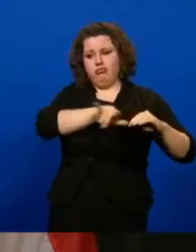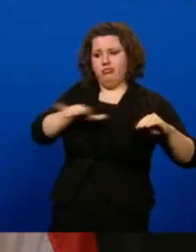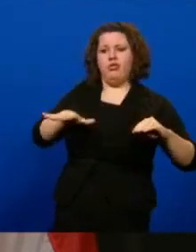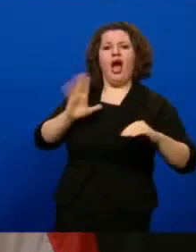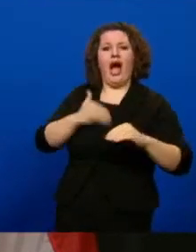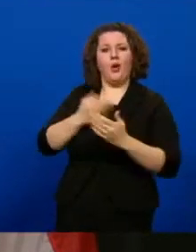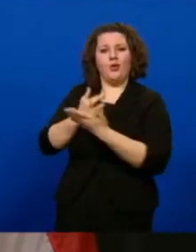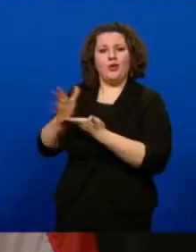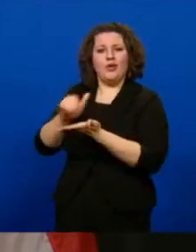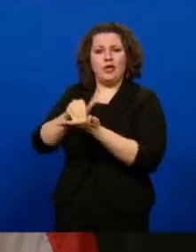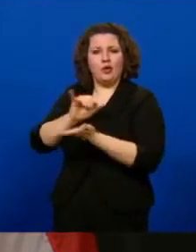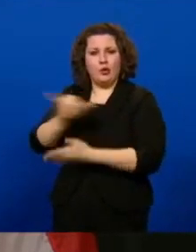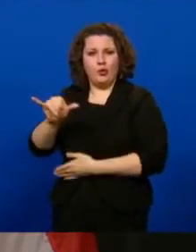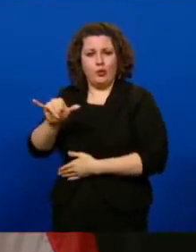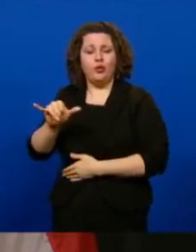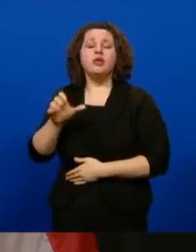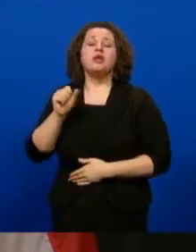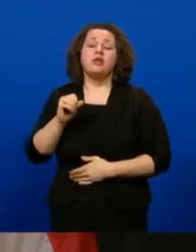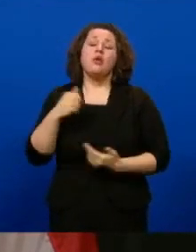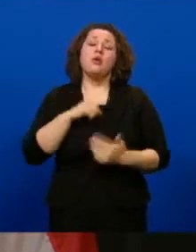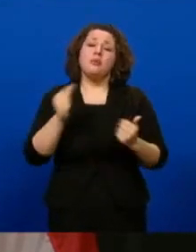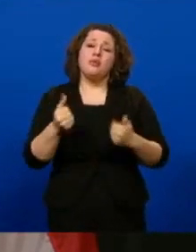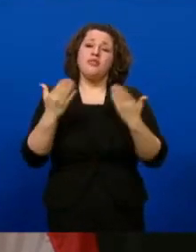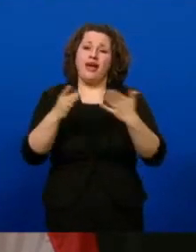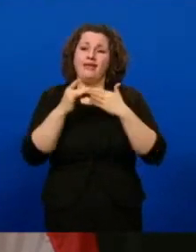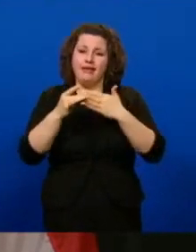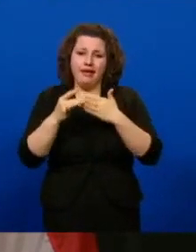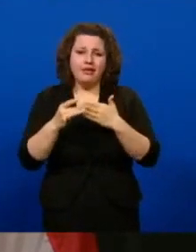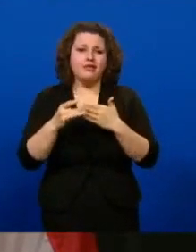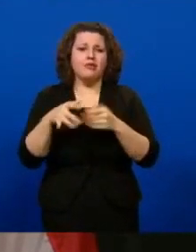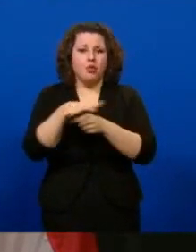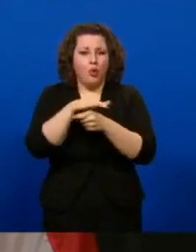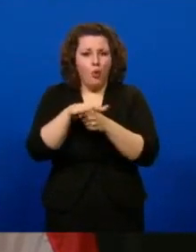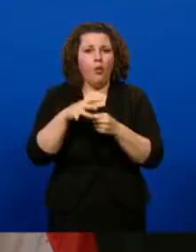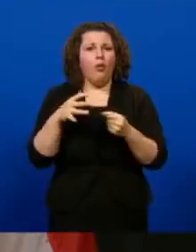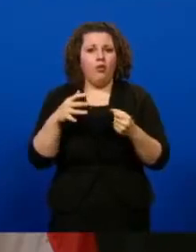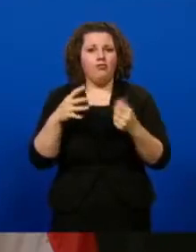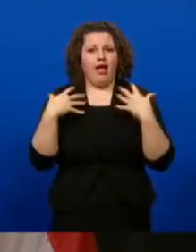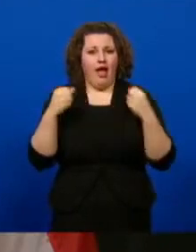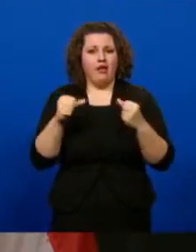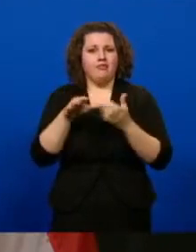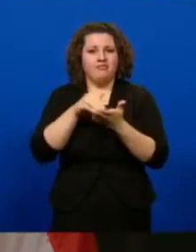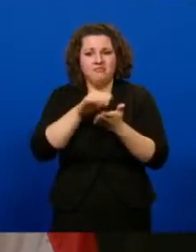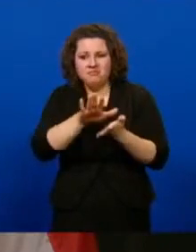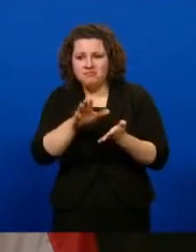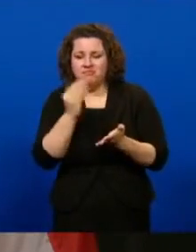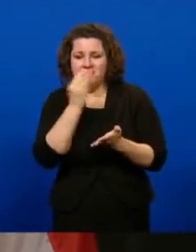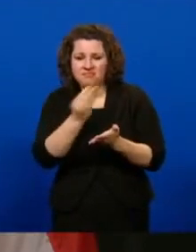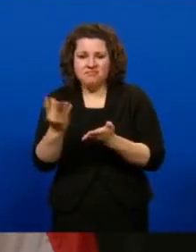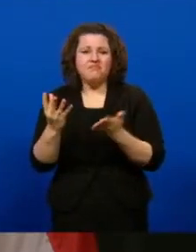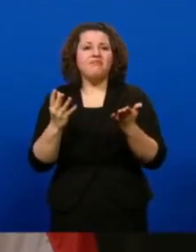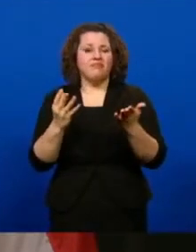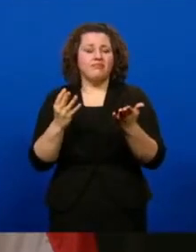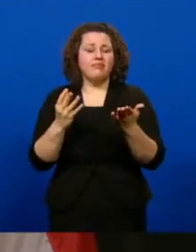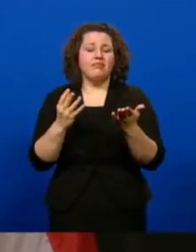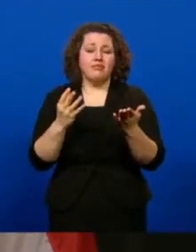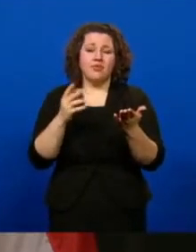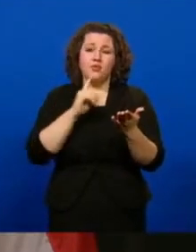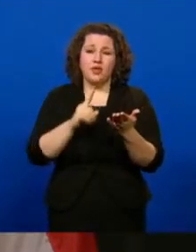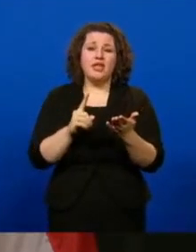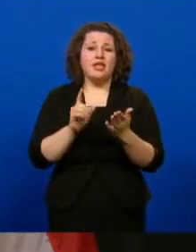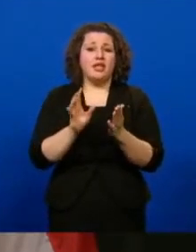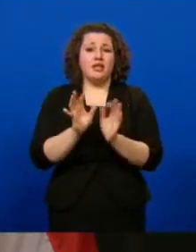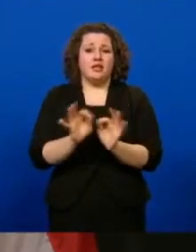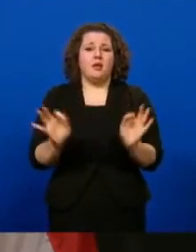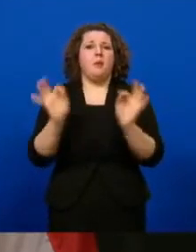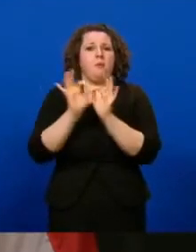We are providing guidance to local public health to empower them to take into account what has been the most significant